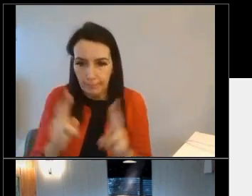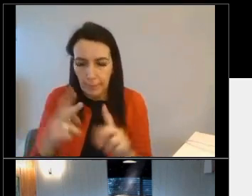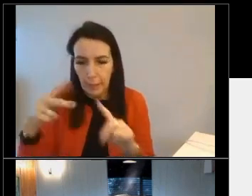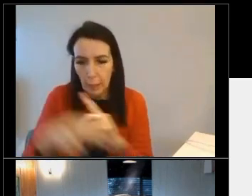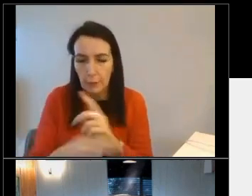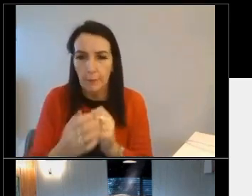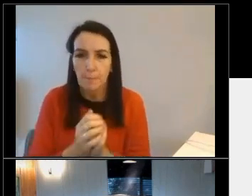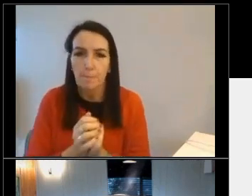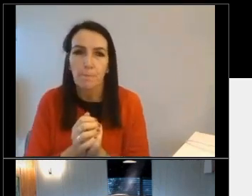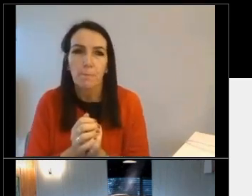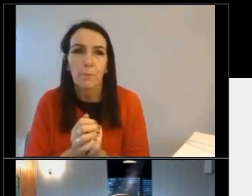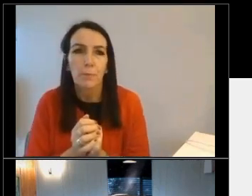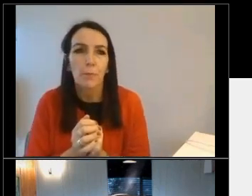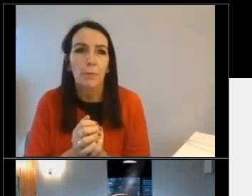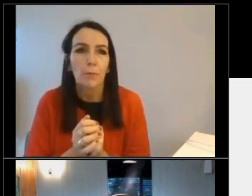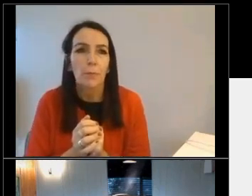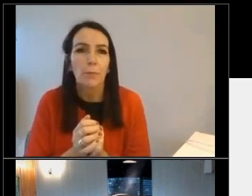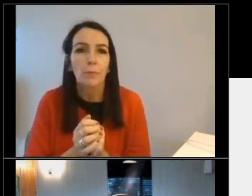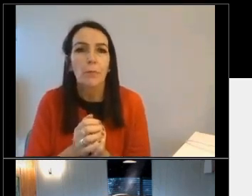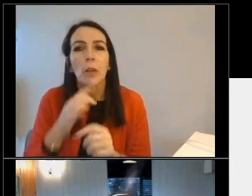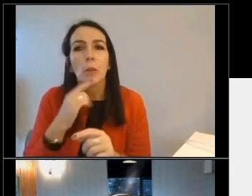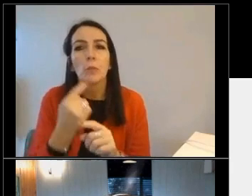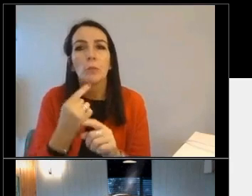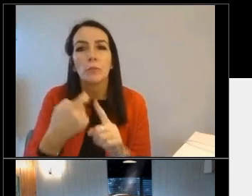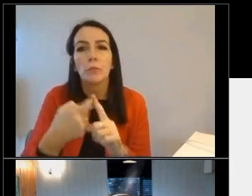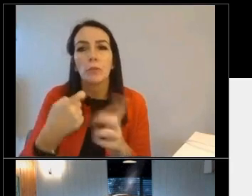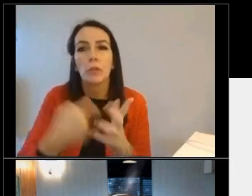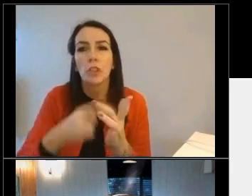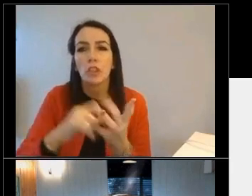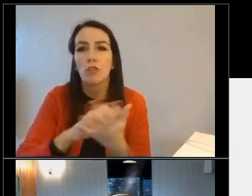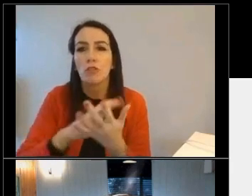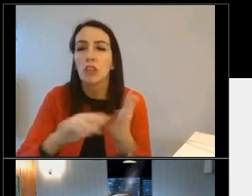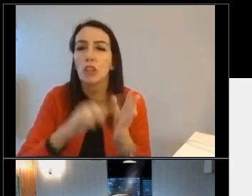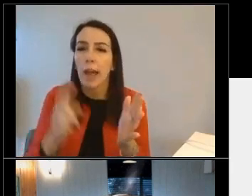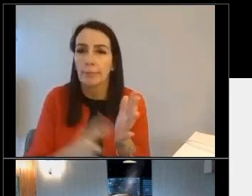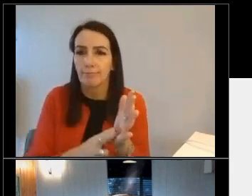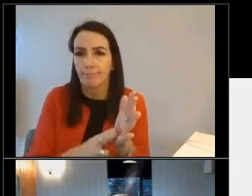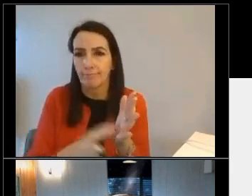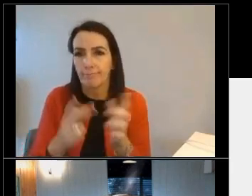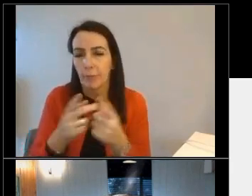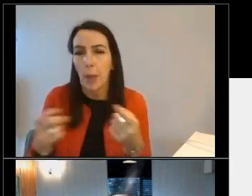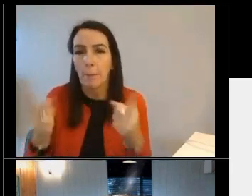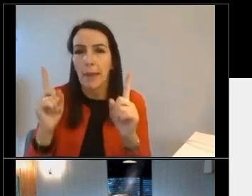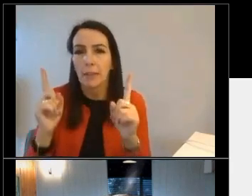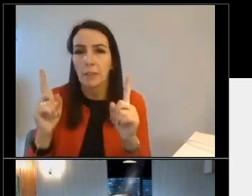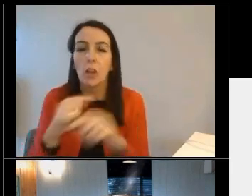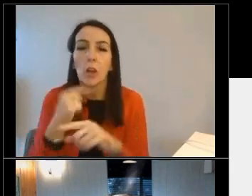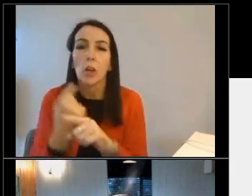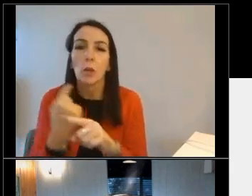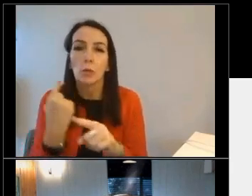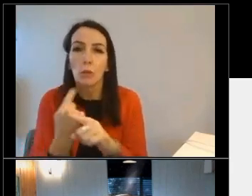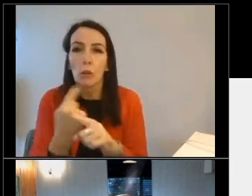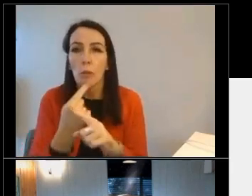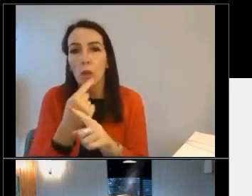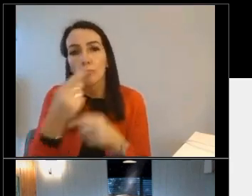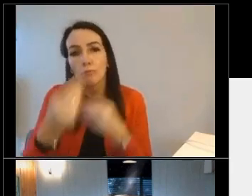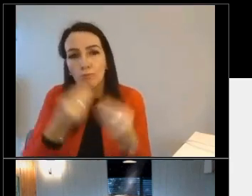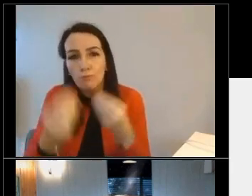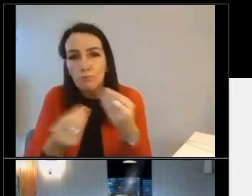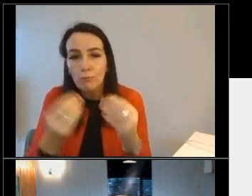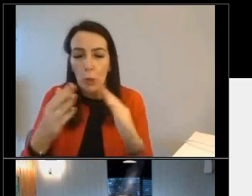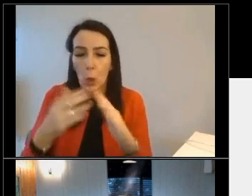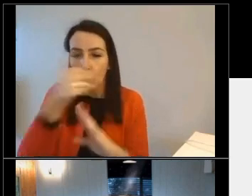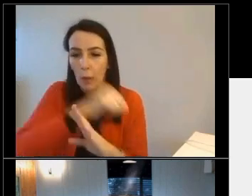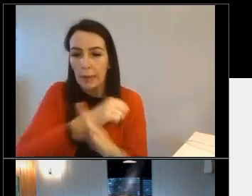And in this session, we'll explore the benefits of the Homewise tool, provide a technical demonstration and share the story of its developments, including